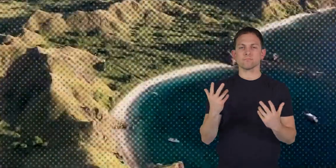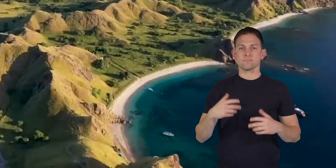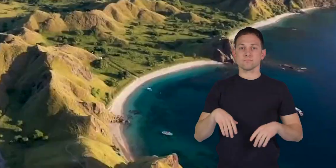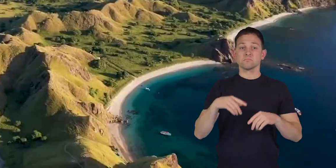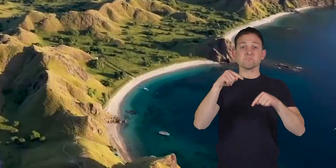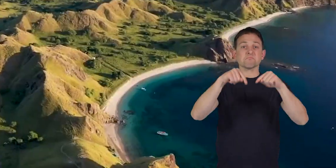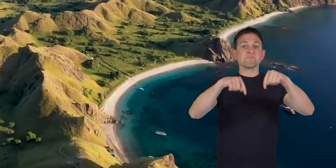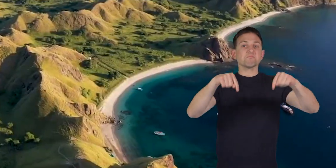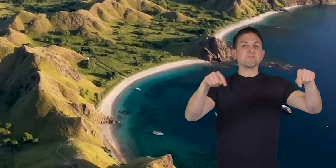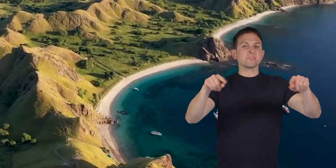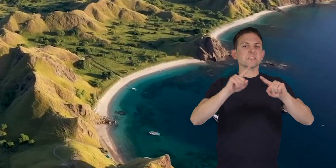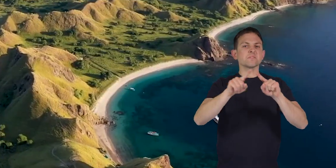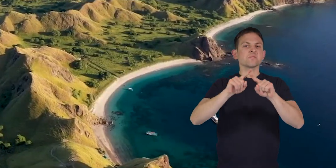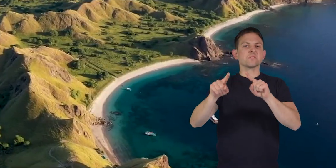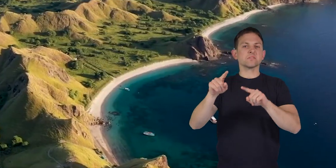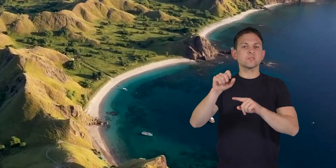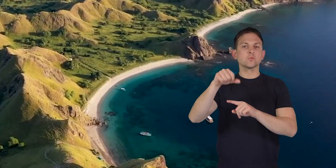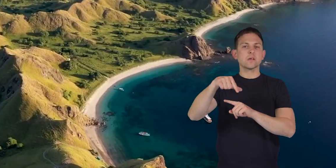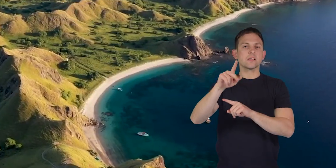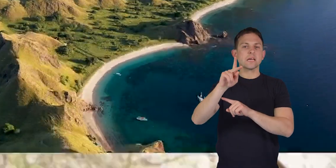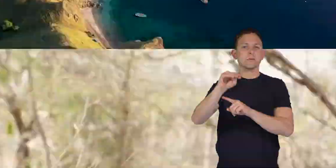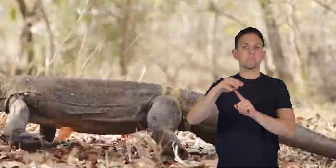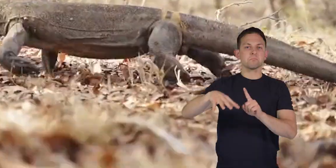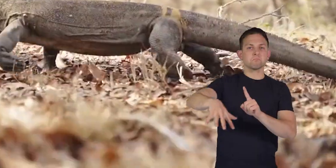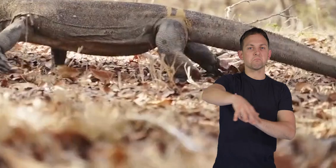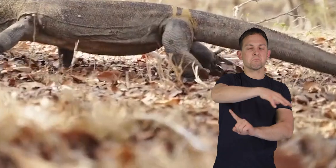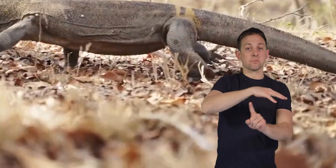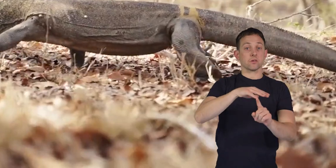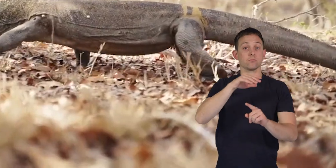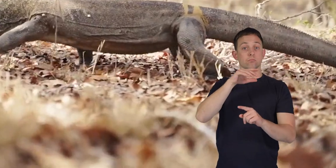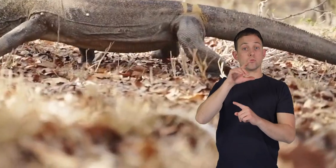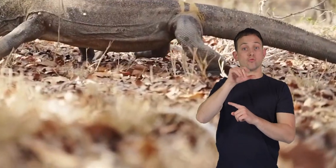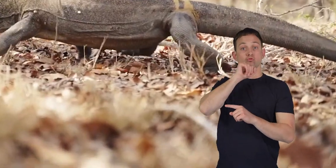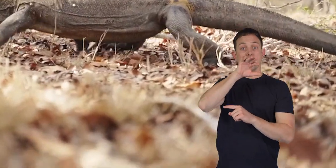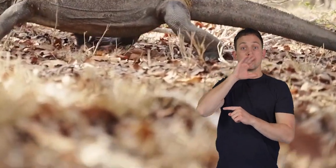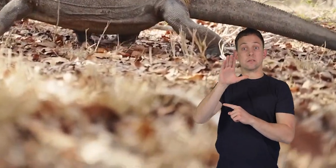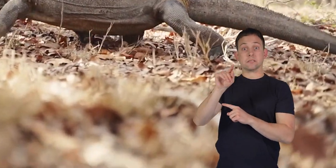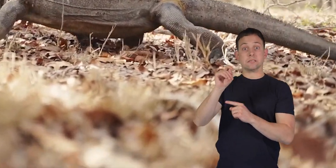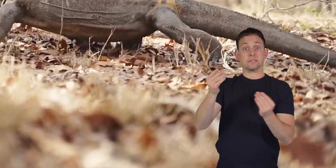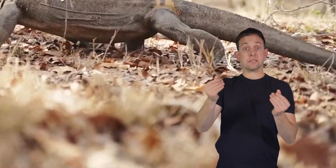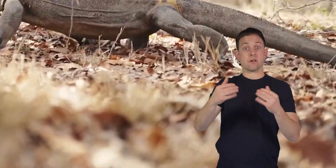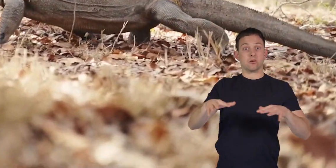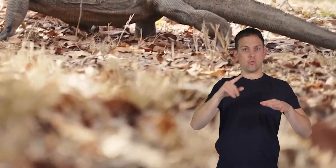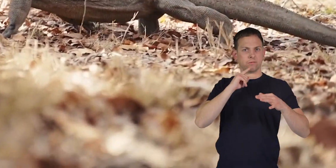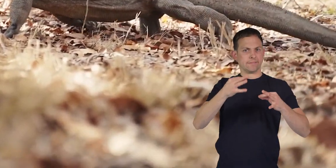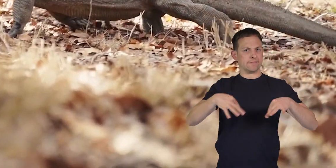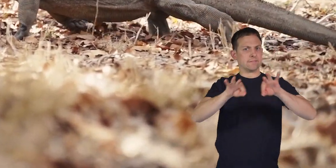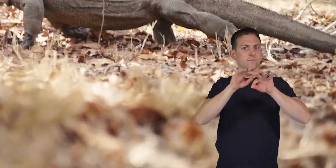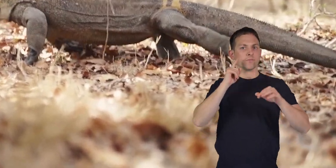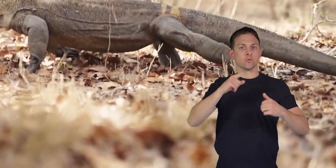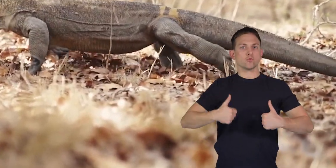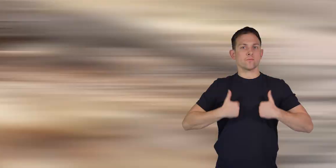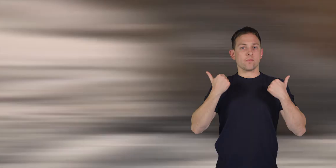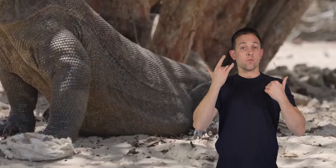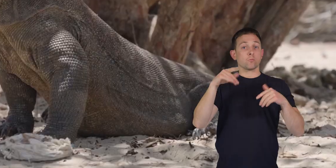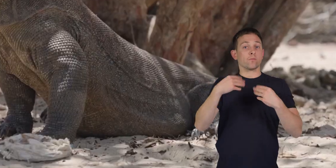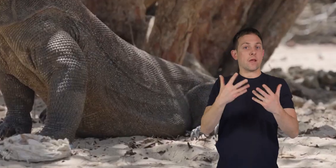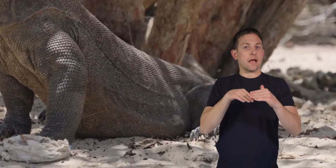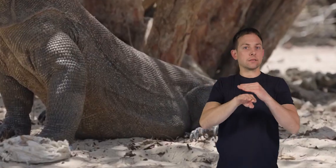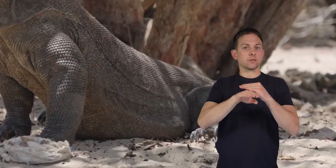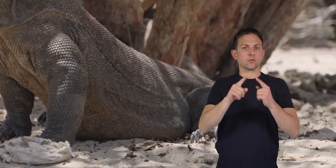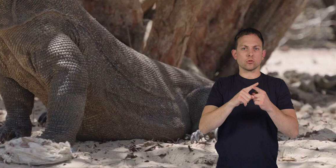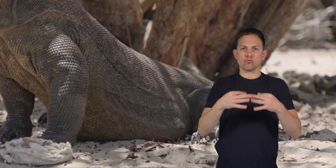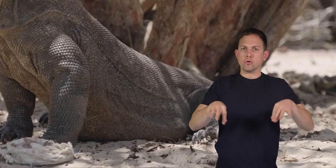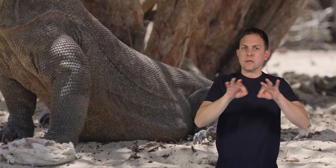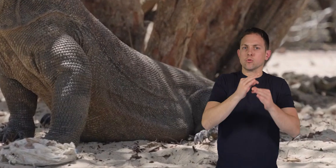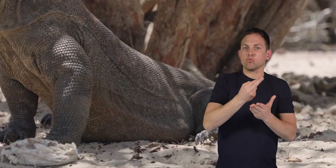spanning several square kilometers. A dragon's territory is vital for its survival as it provides